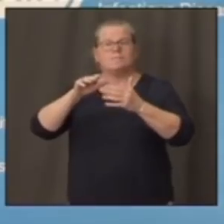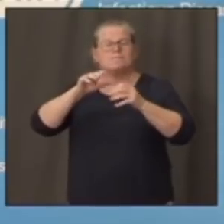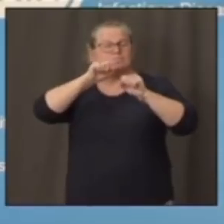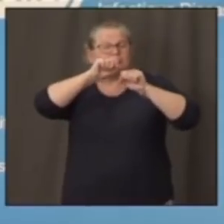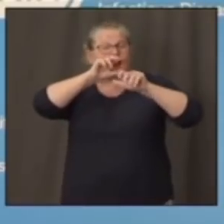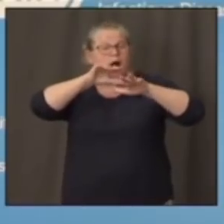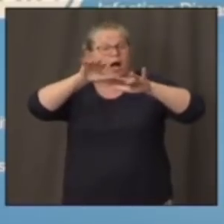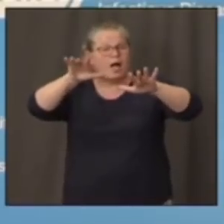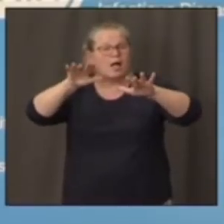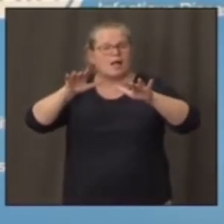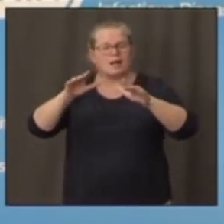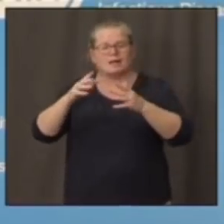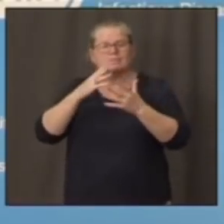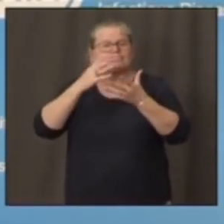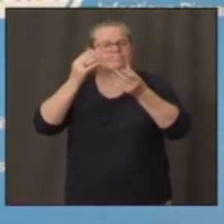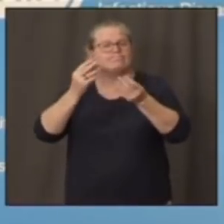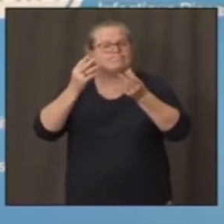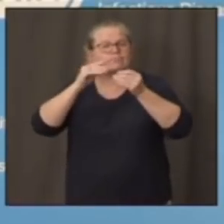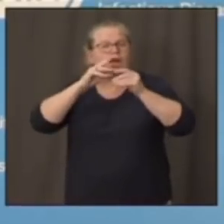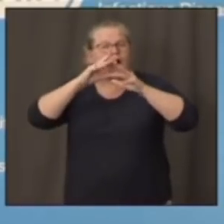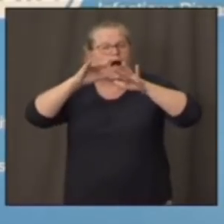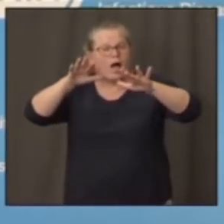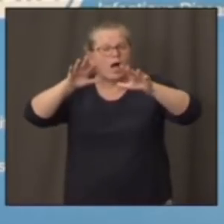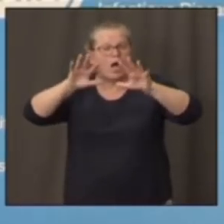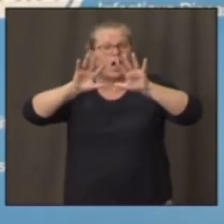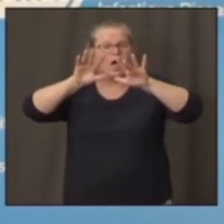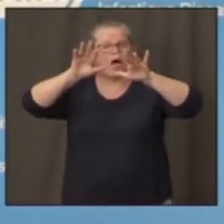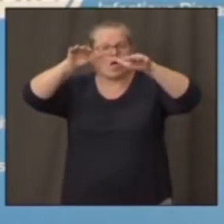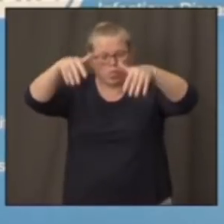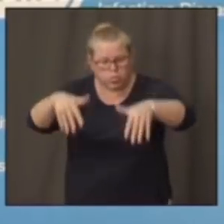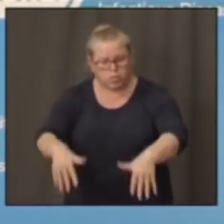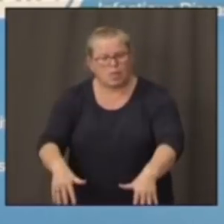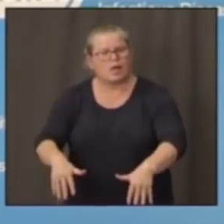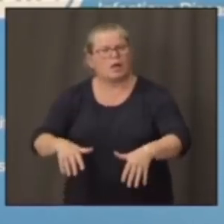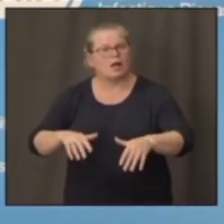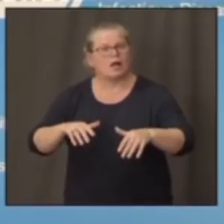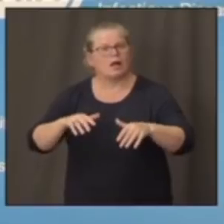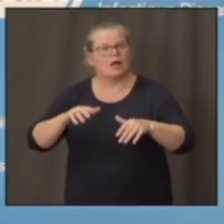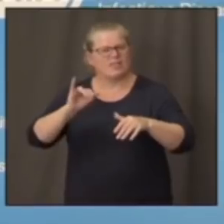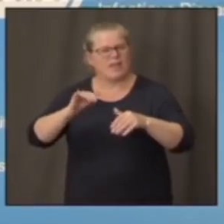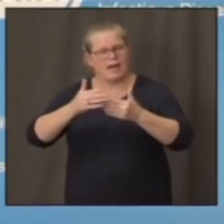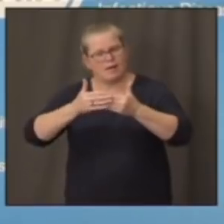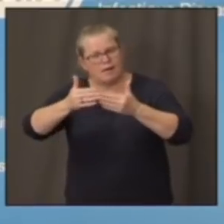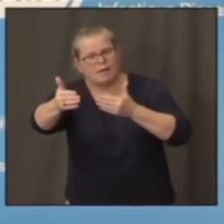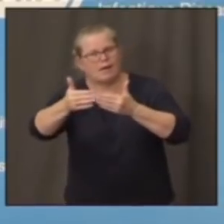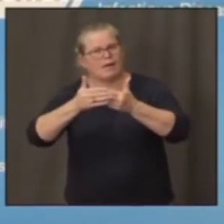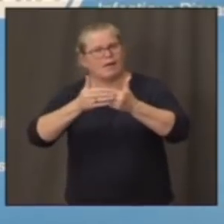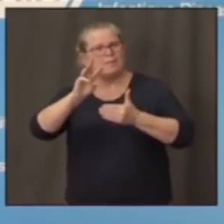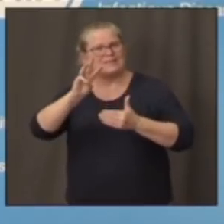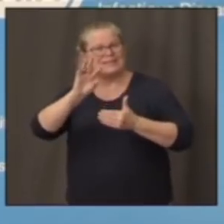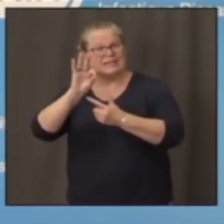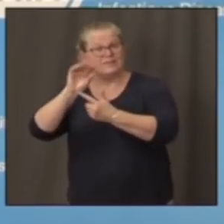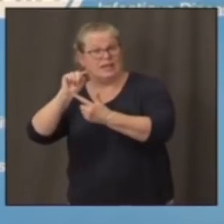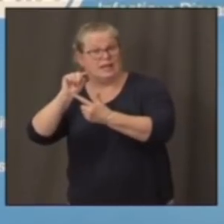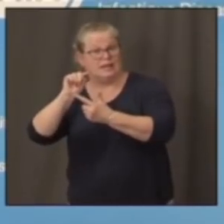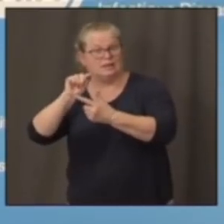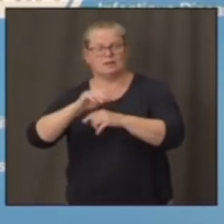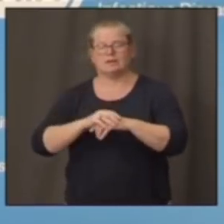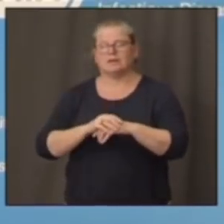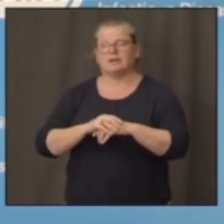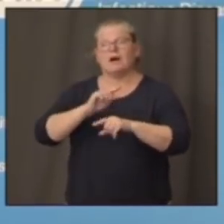dealing and we'll have to deal with the possibility of aerosolized, then what is more important is good